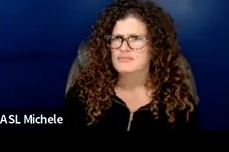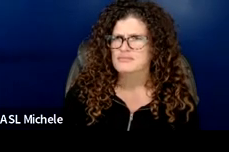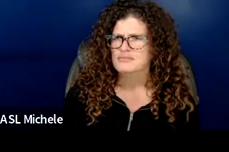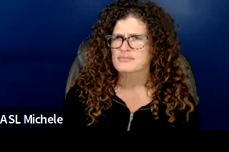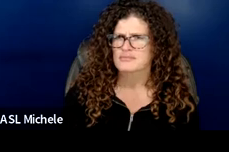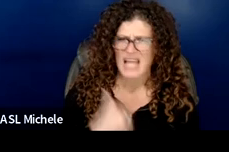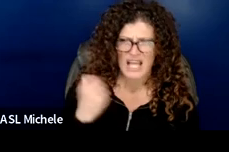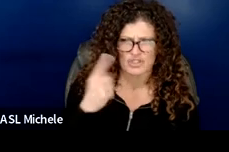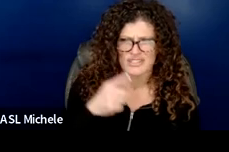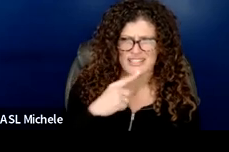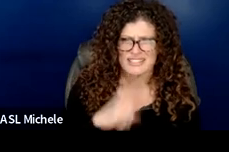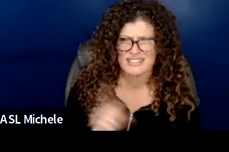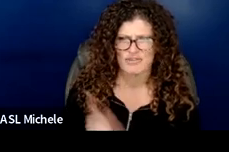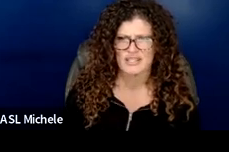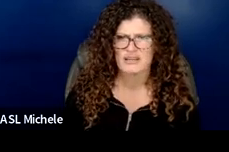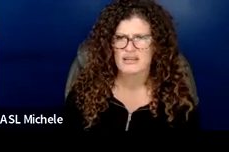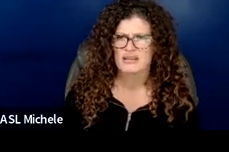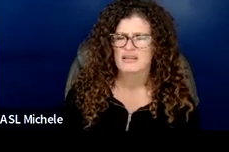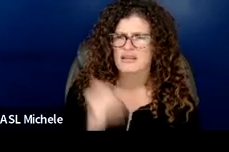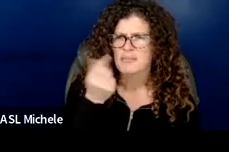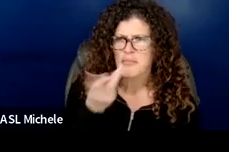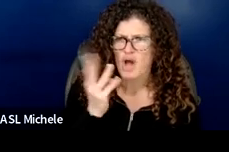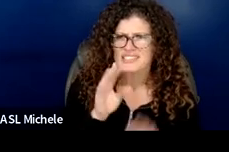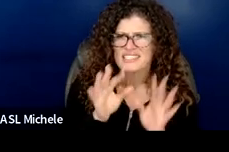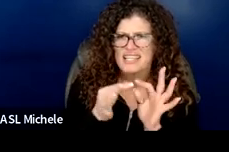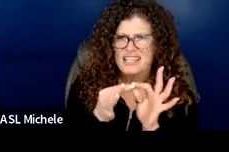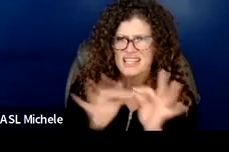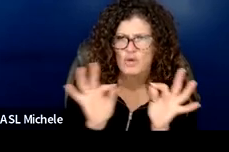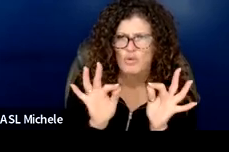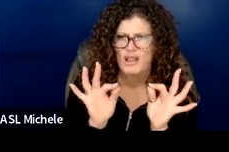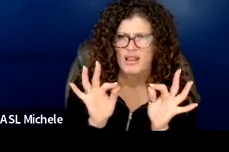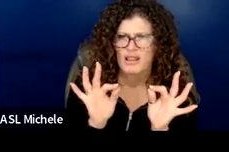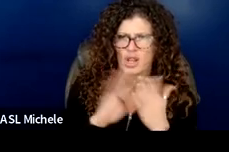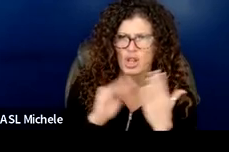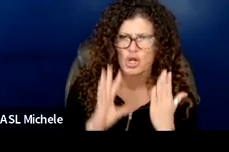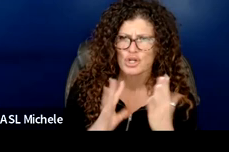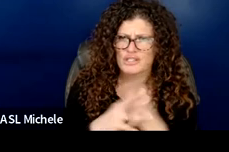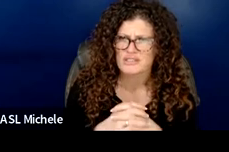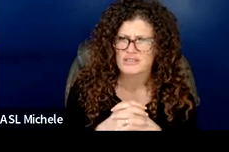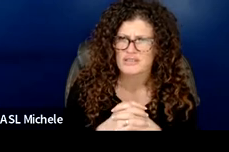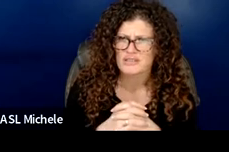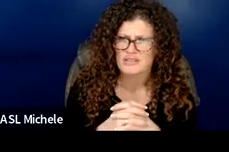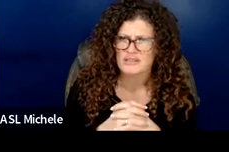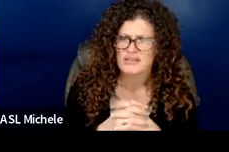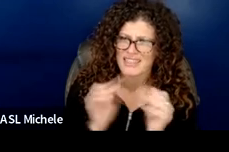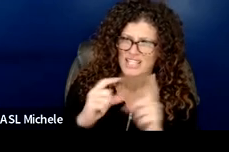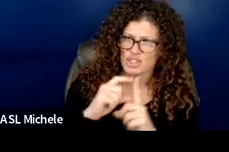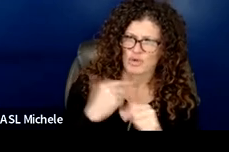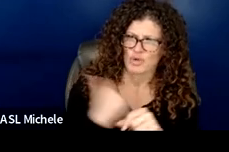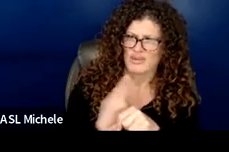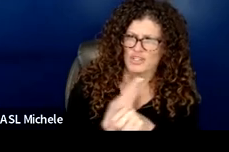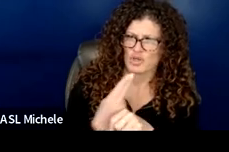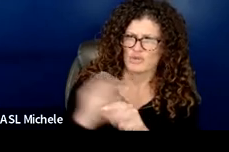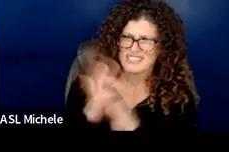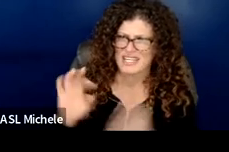differently okay um multilingual learners are is the language that we're using instead of using